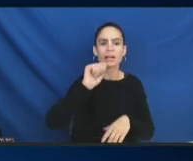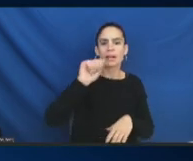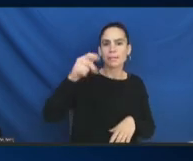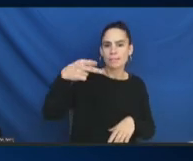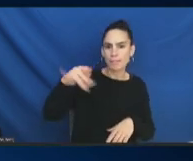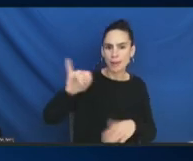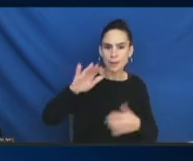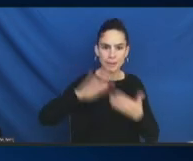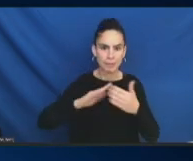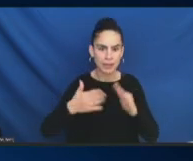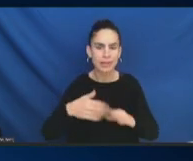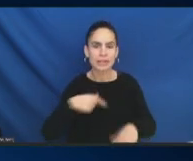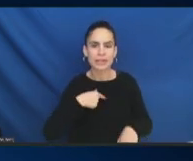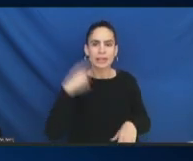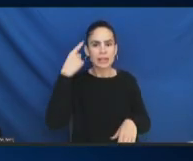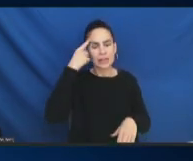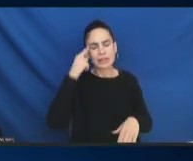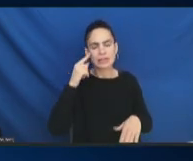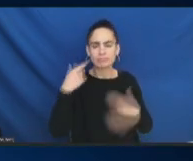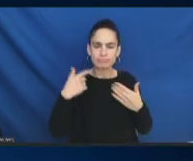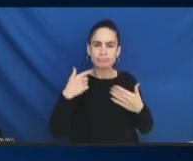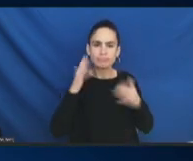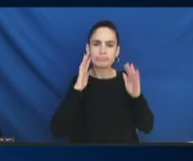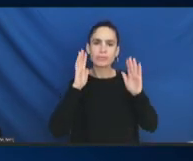to be a little more inclusive.